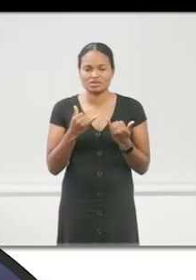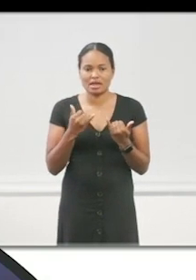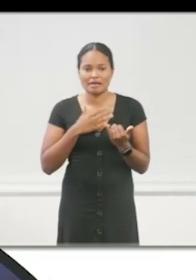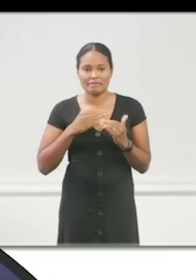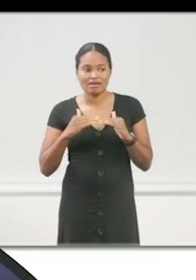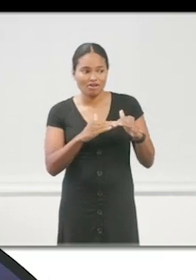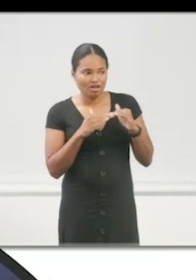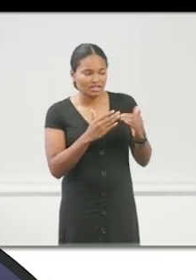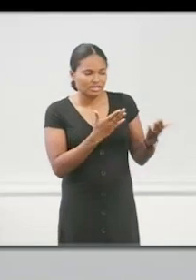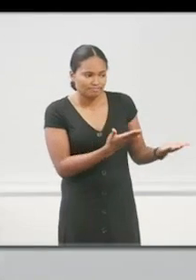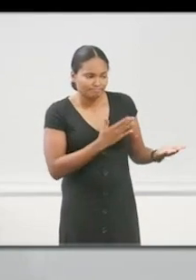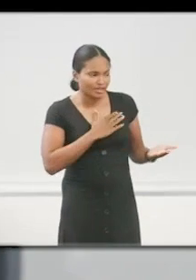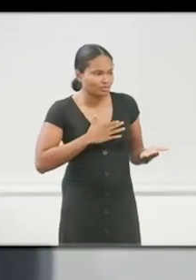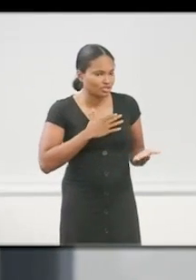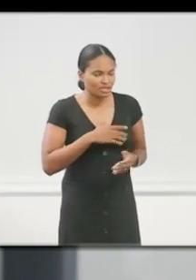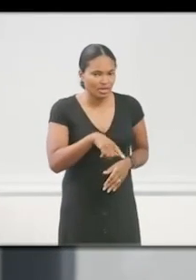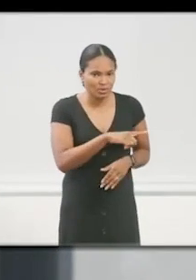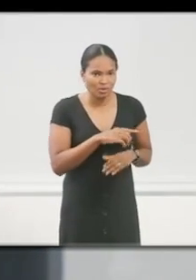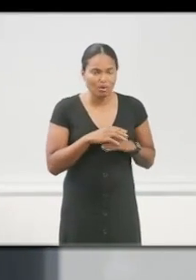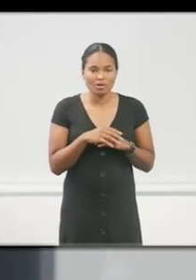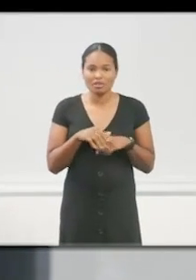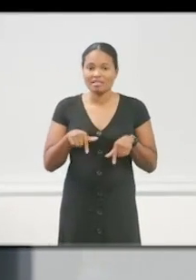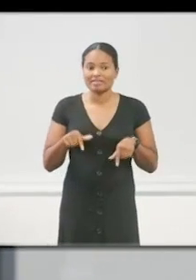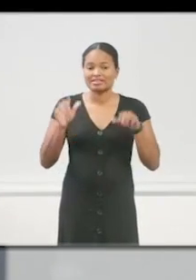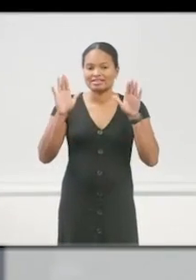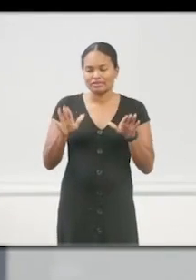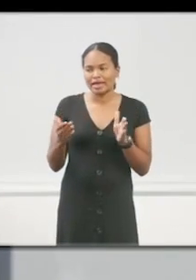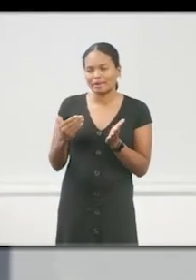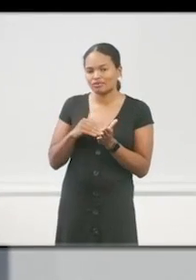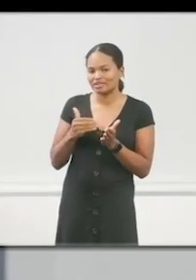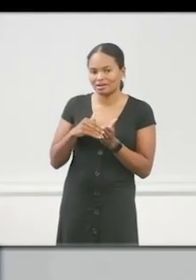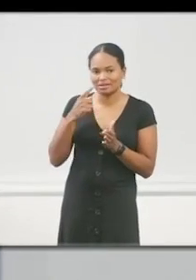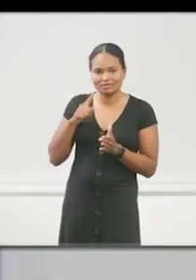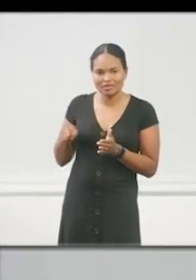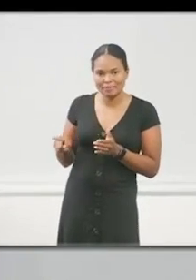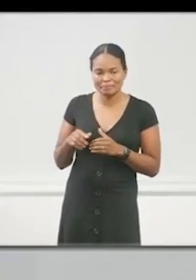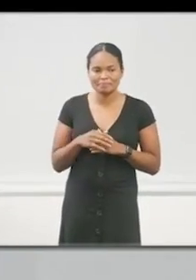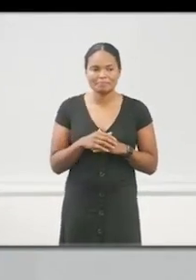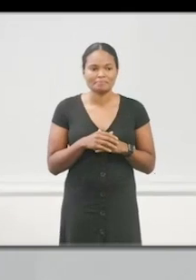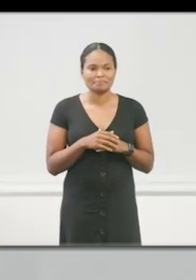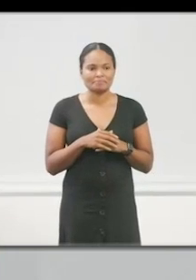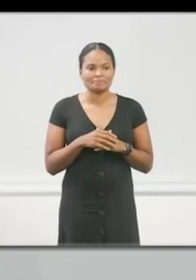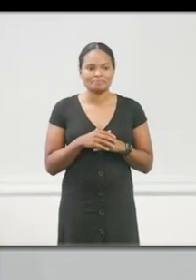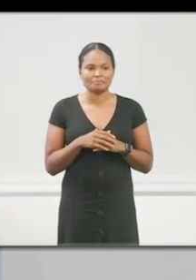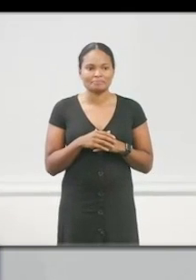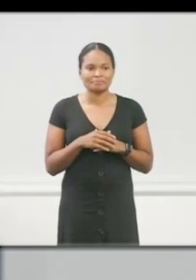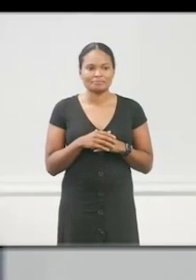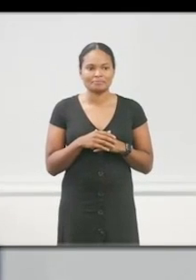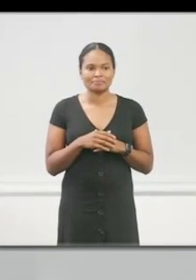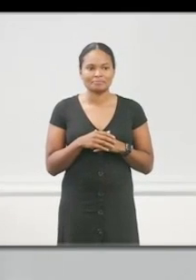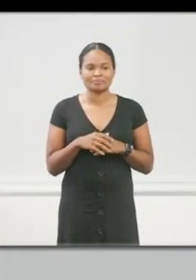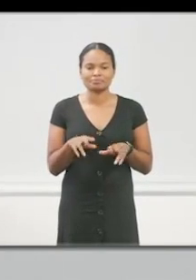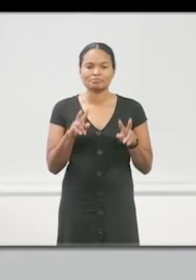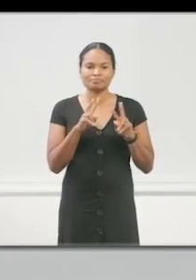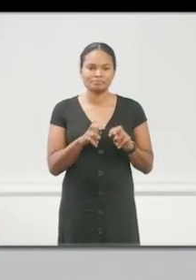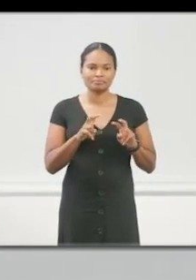This is very redundant for them. Looking at, you know, technology and